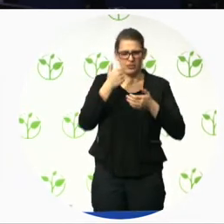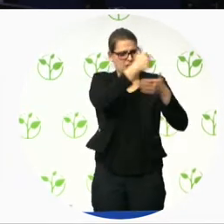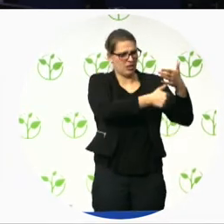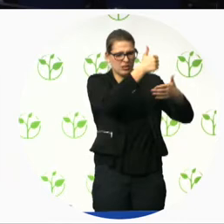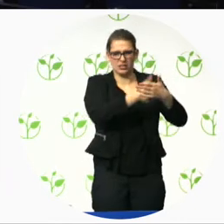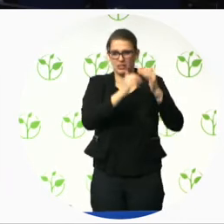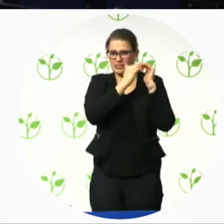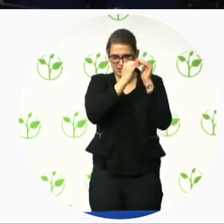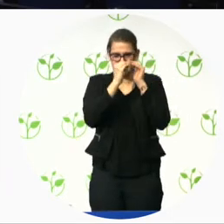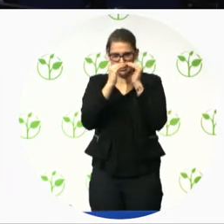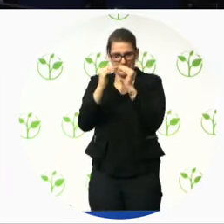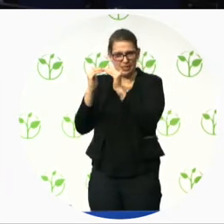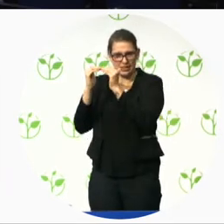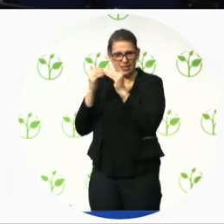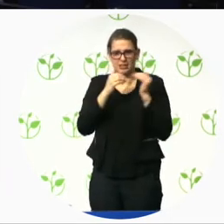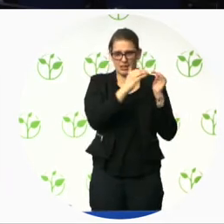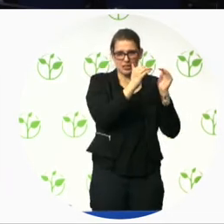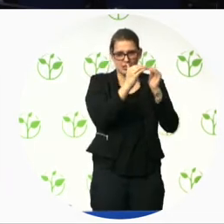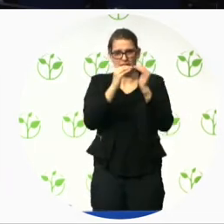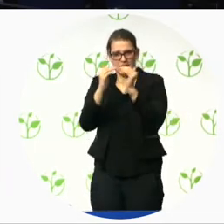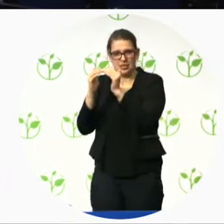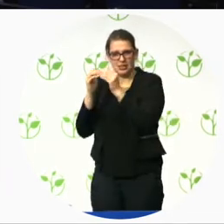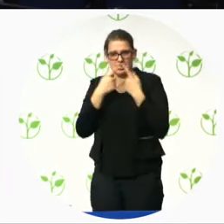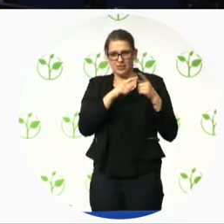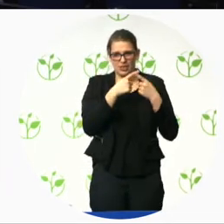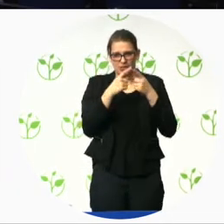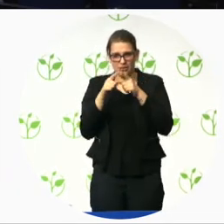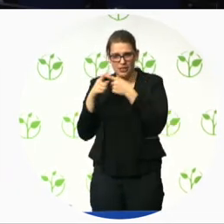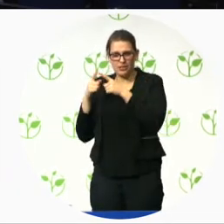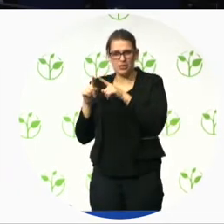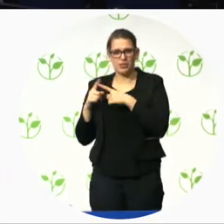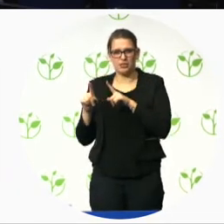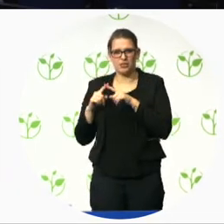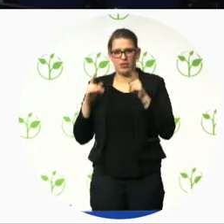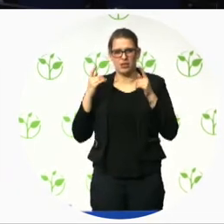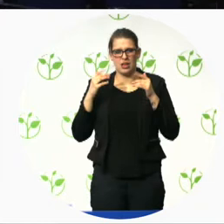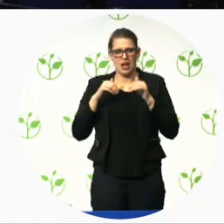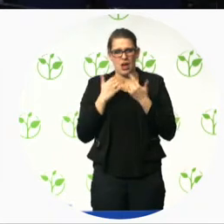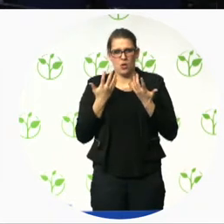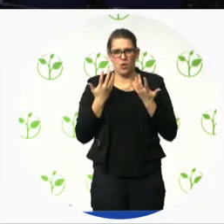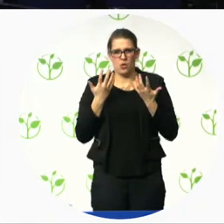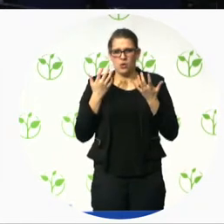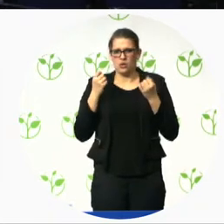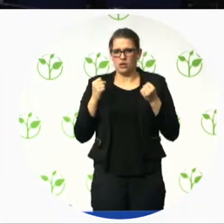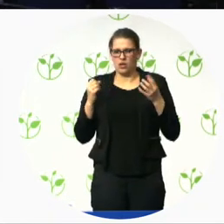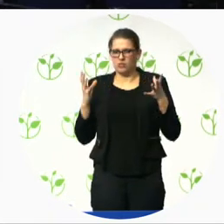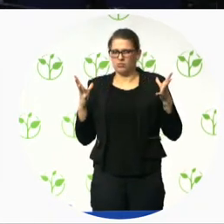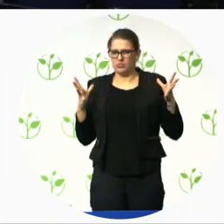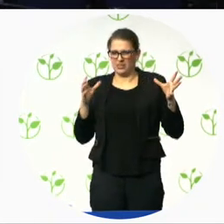but then it shifted into bringing these standards into what we call integrated accessibility standards